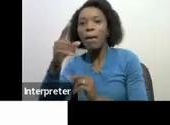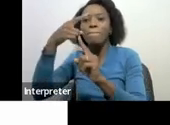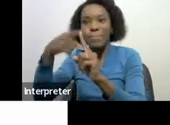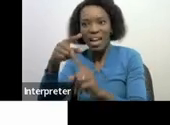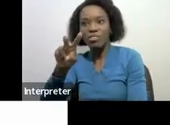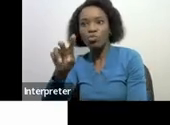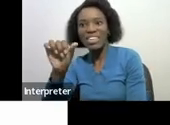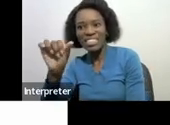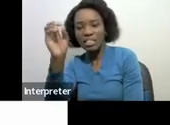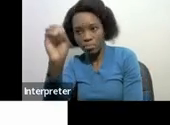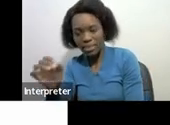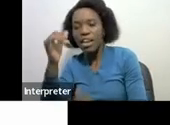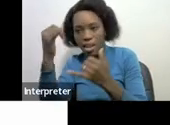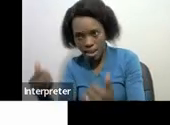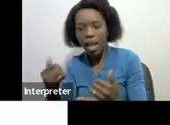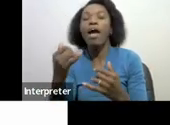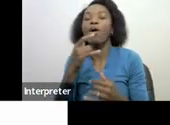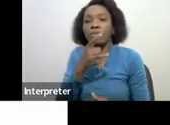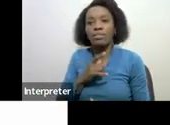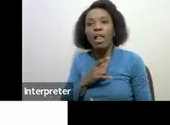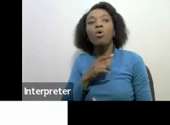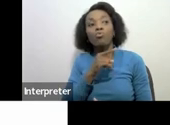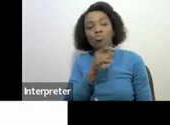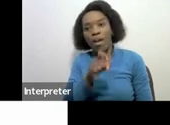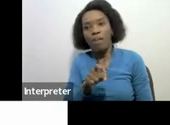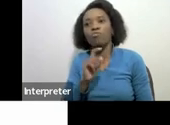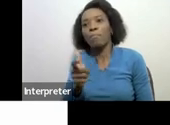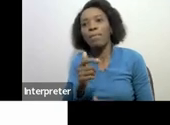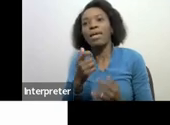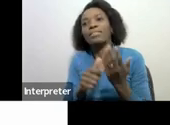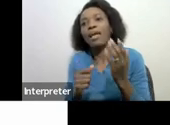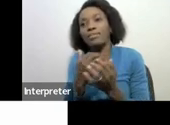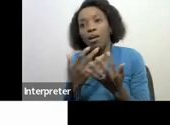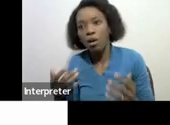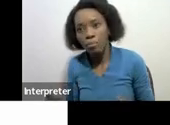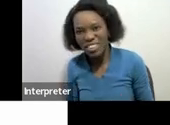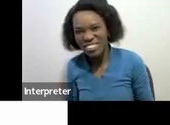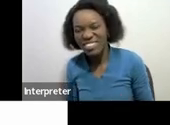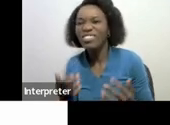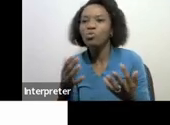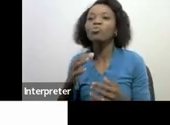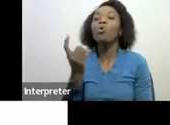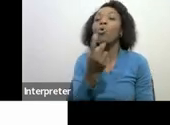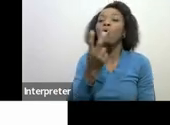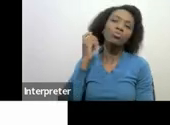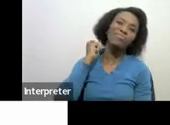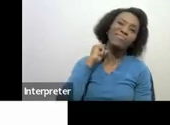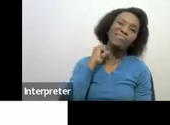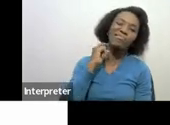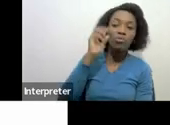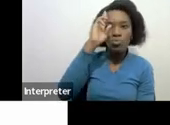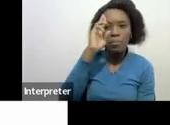% then it will tell us how much you're supposed to be taxed on and then the other thing which you need to keep in mind as well is that